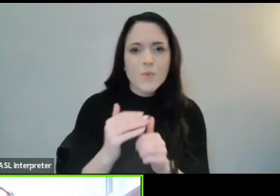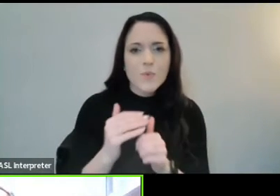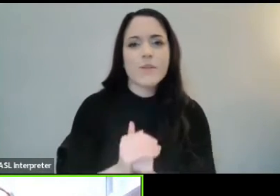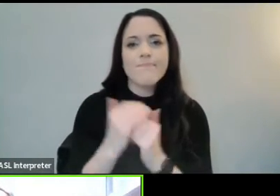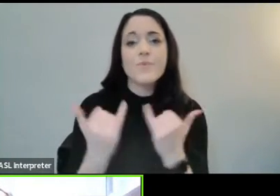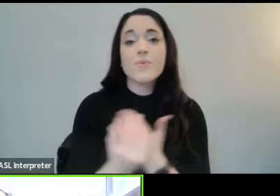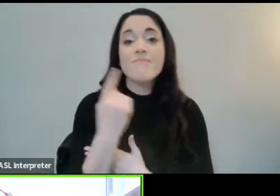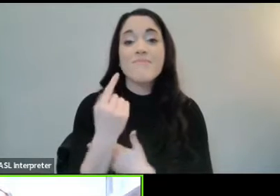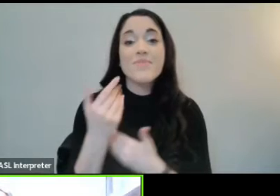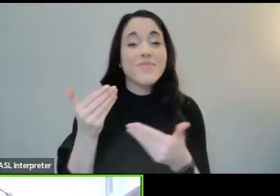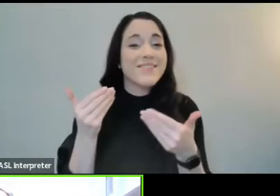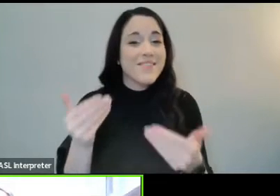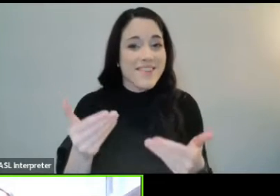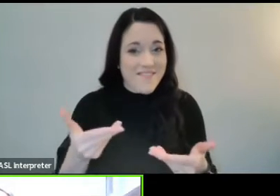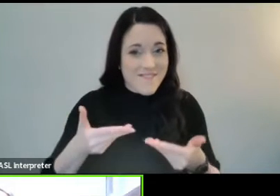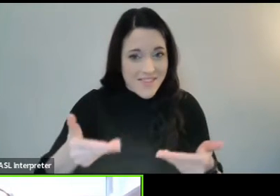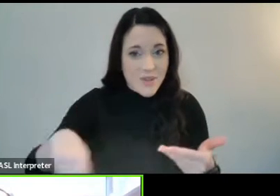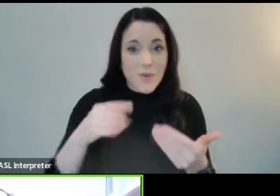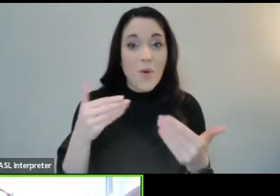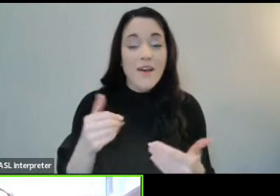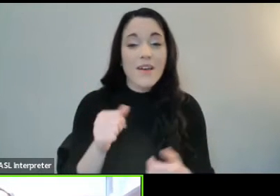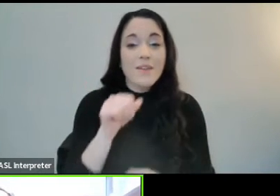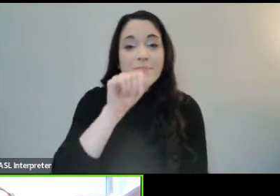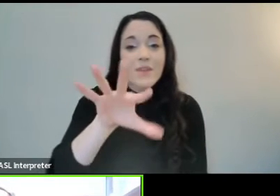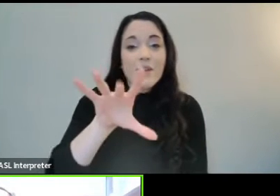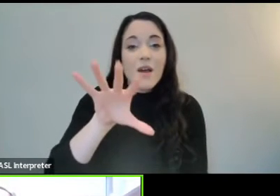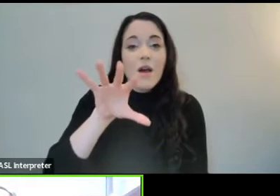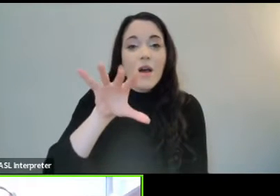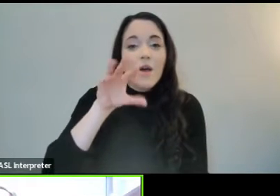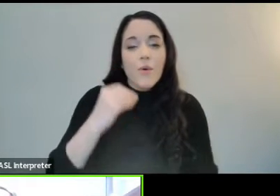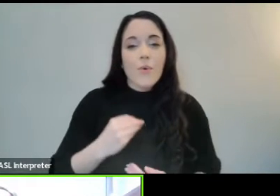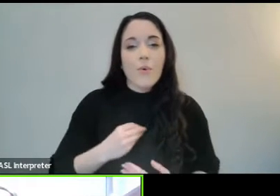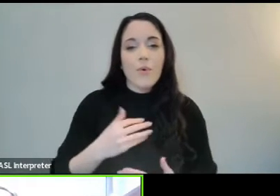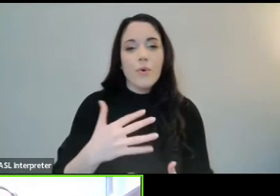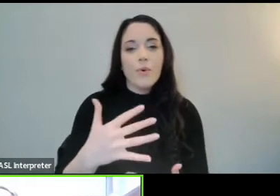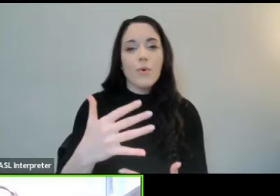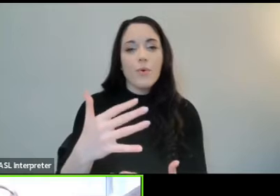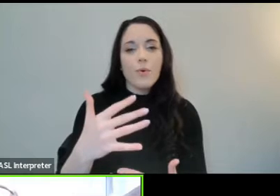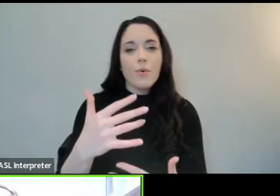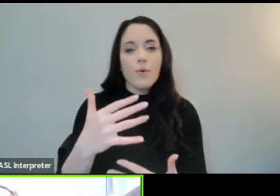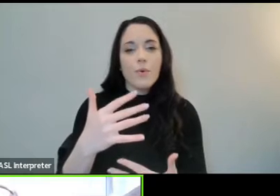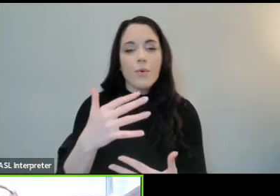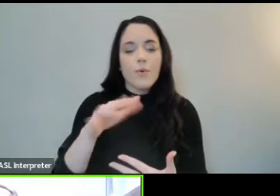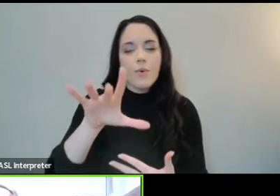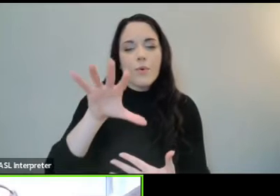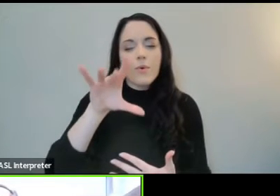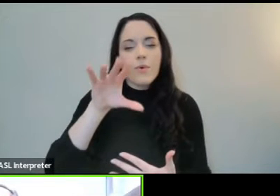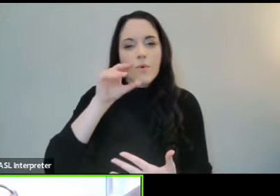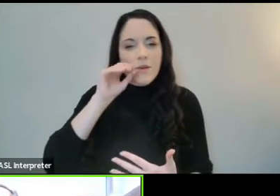I invite you just to receive a deep breath in, a breath of love, and then release that love.